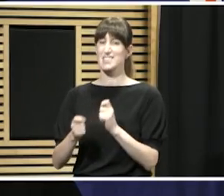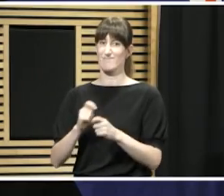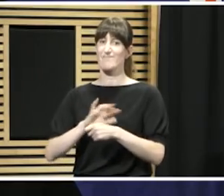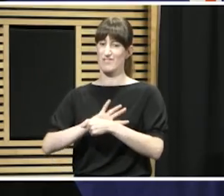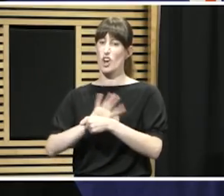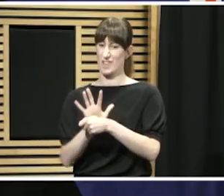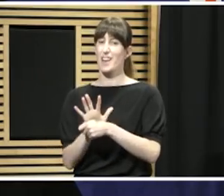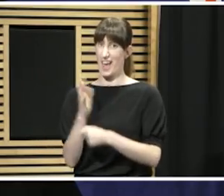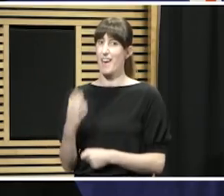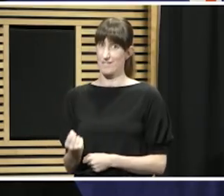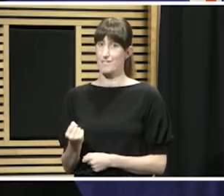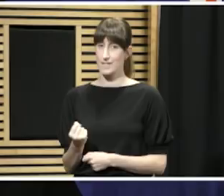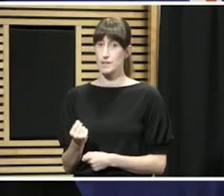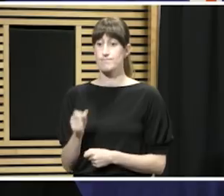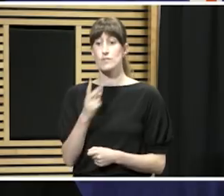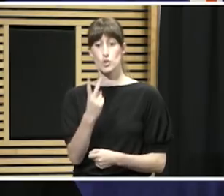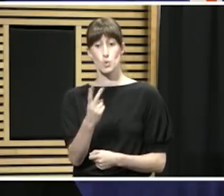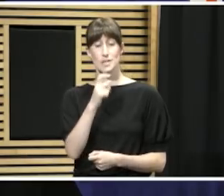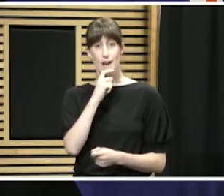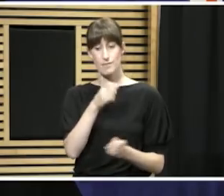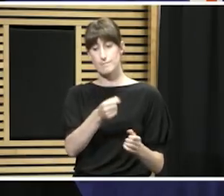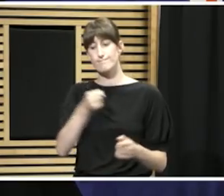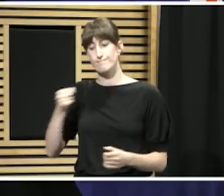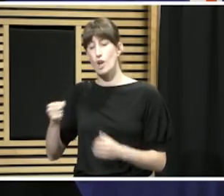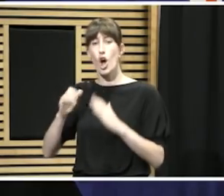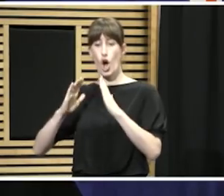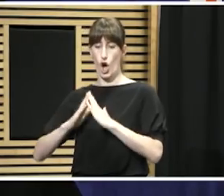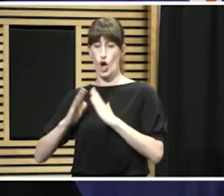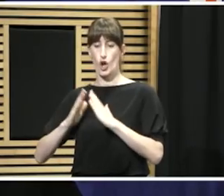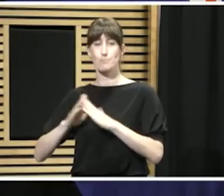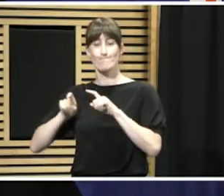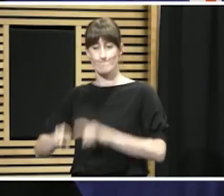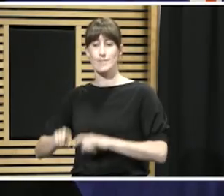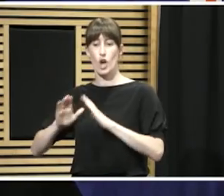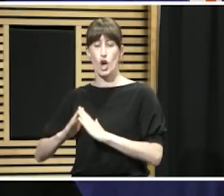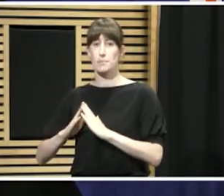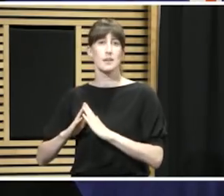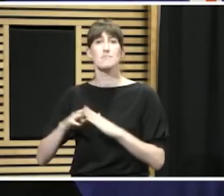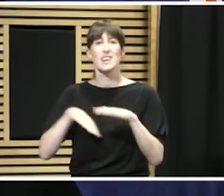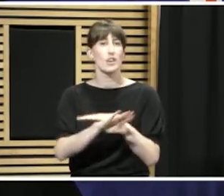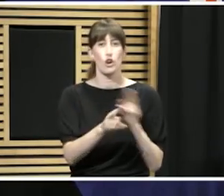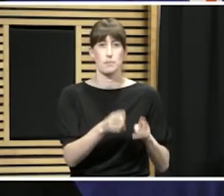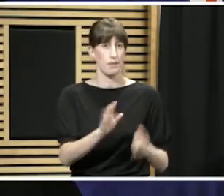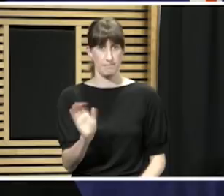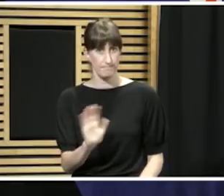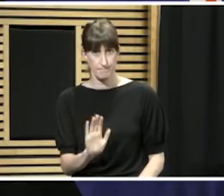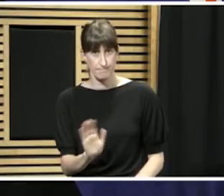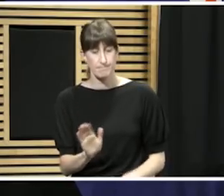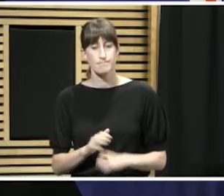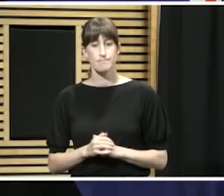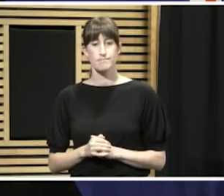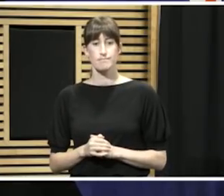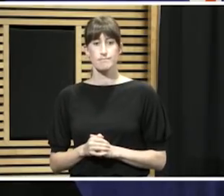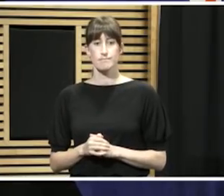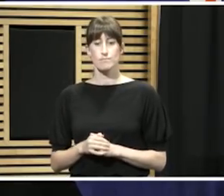They are at home, taking every precaution, obviously. They're not hospitalized. And we're putting every